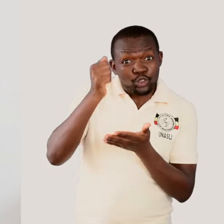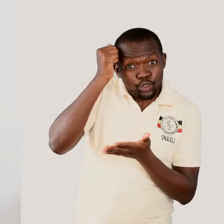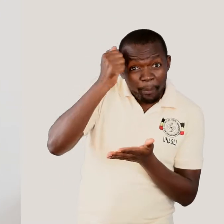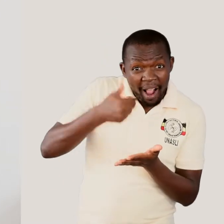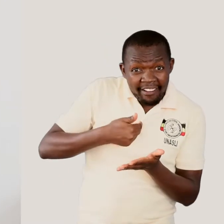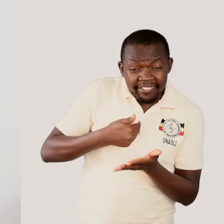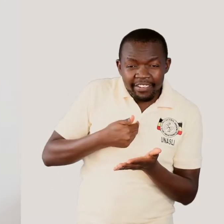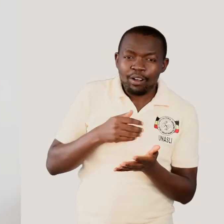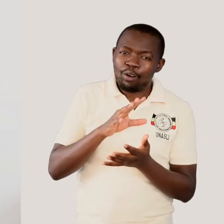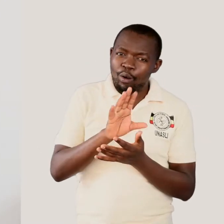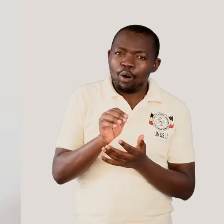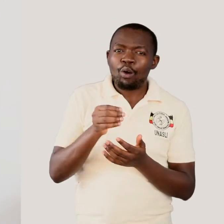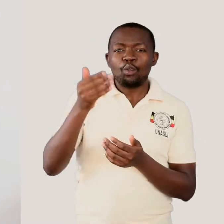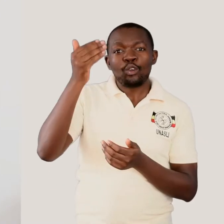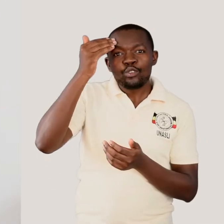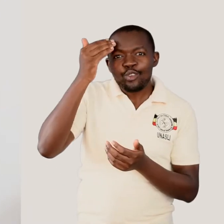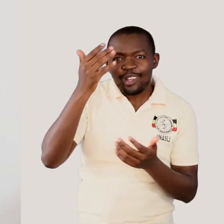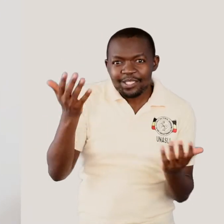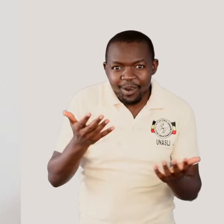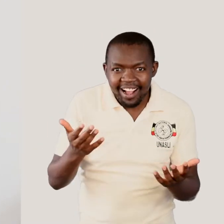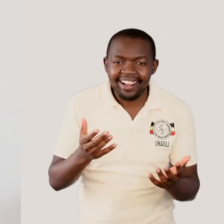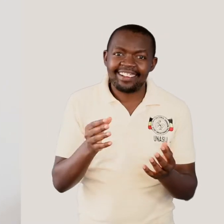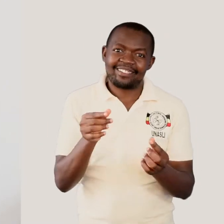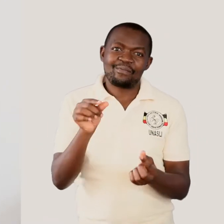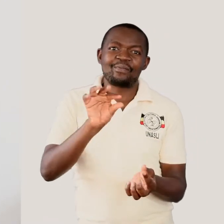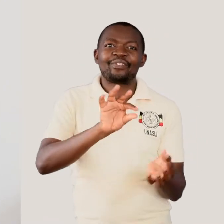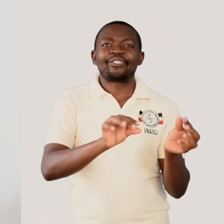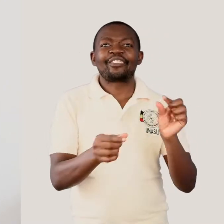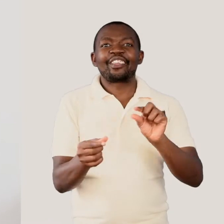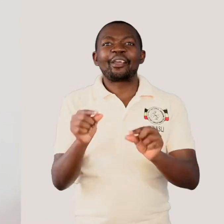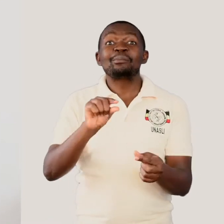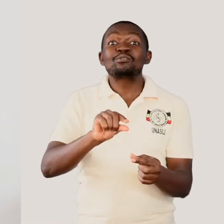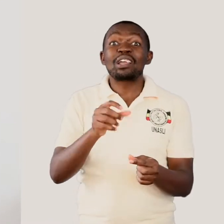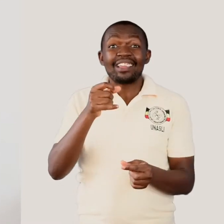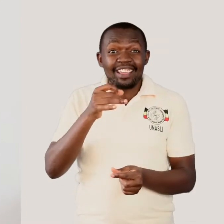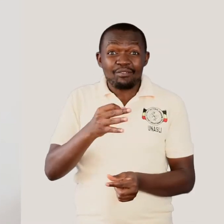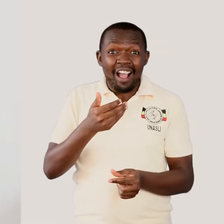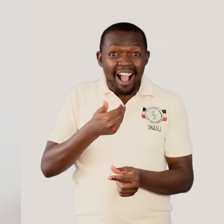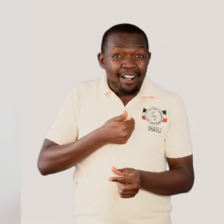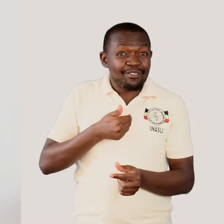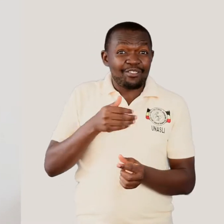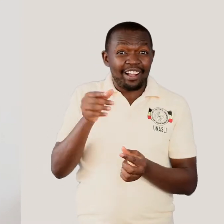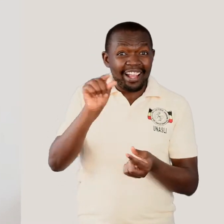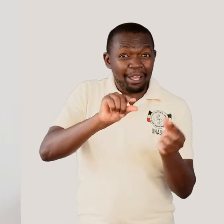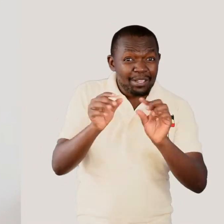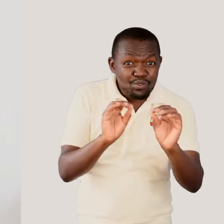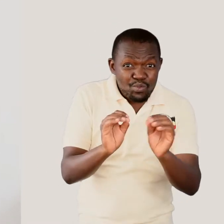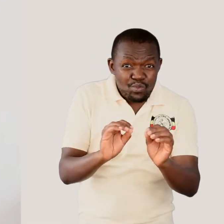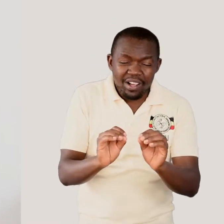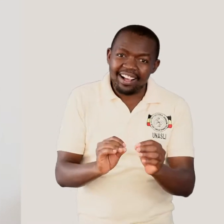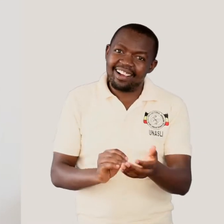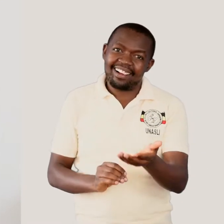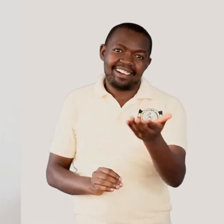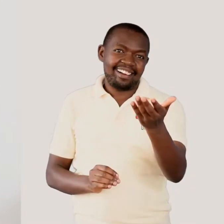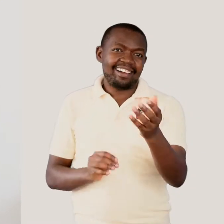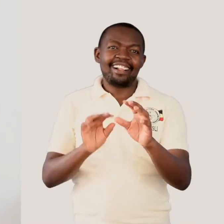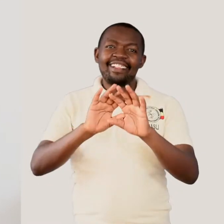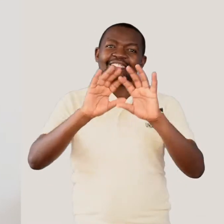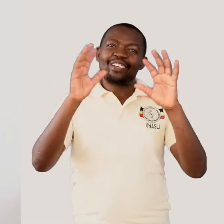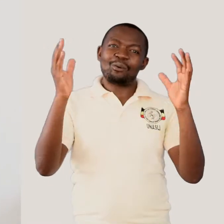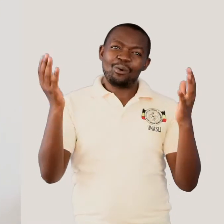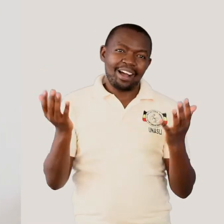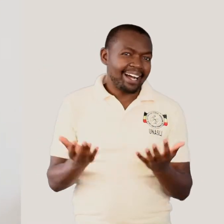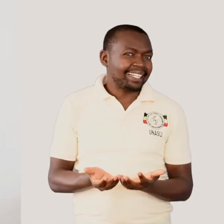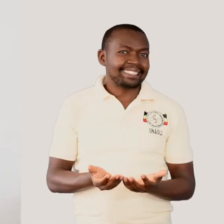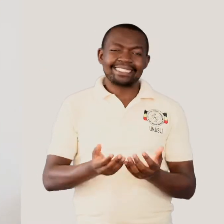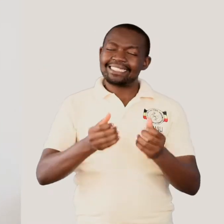I think the world would even be worse, in a worse situation than we are now, if there was